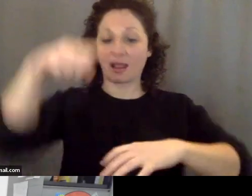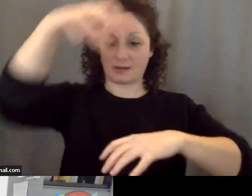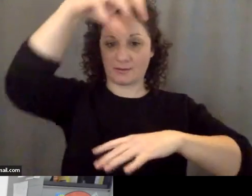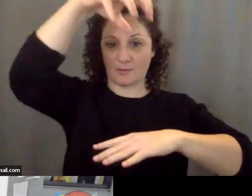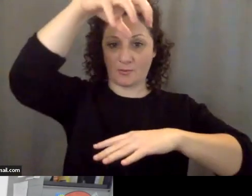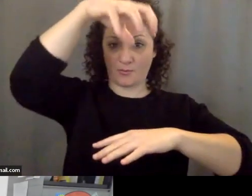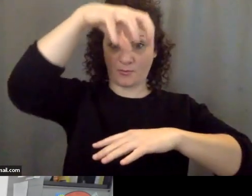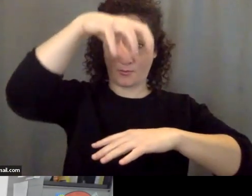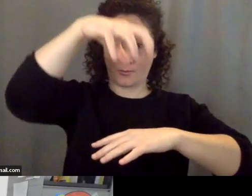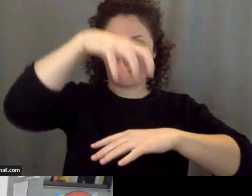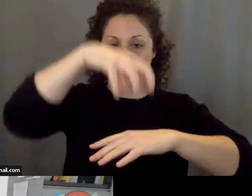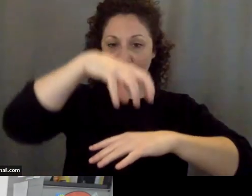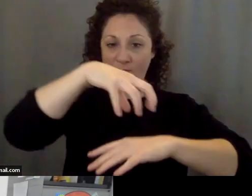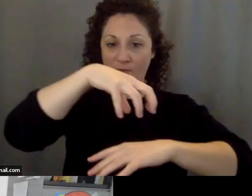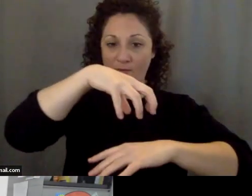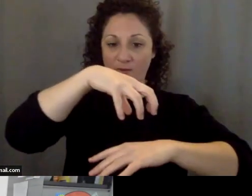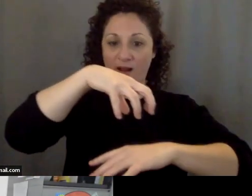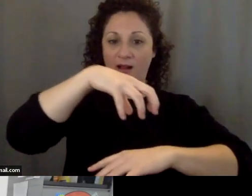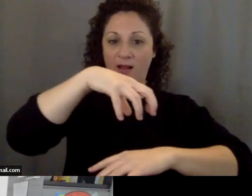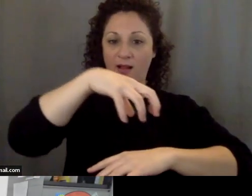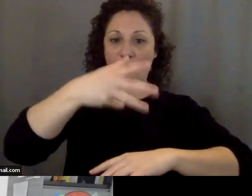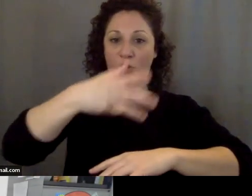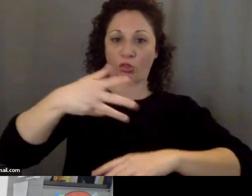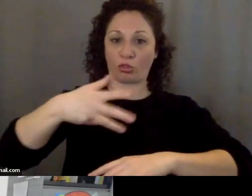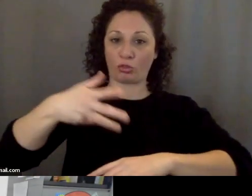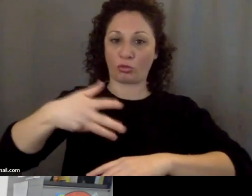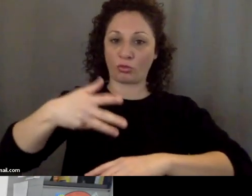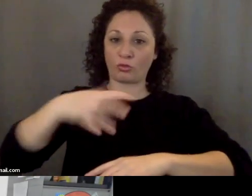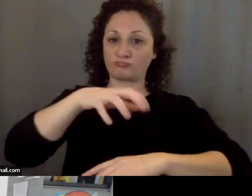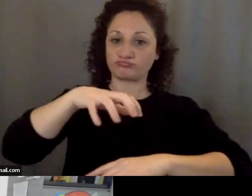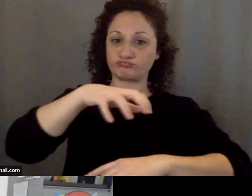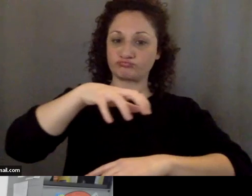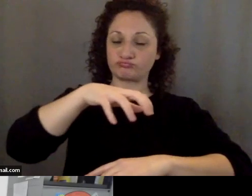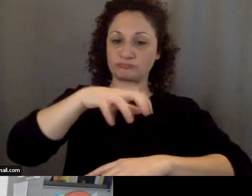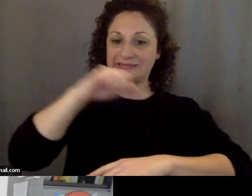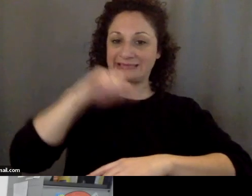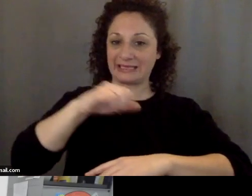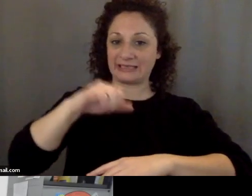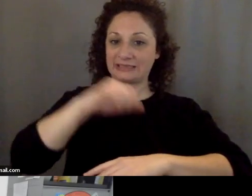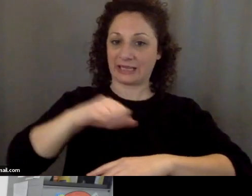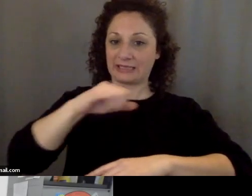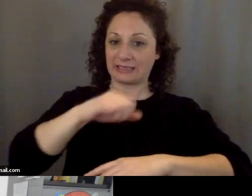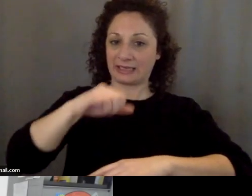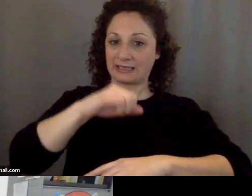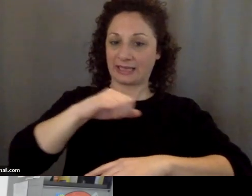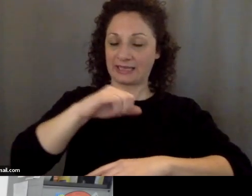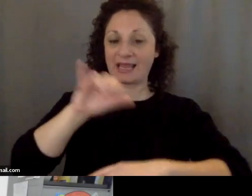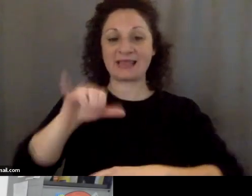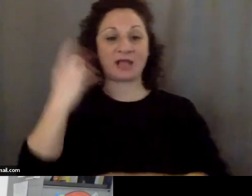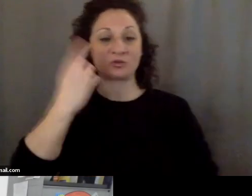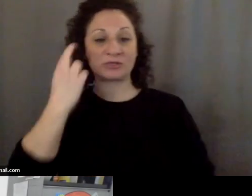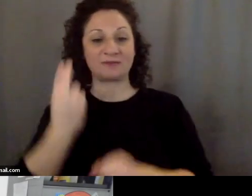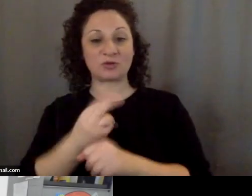and it can loiter. So that's the reason for using a balloon because you have to ask them yourself.